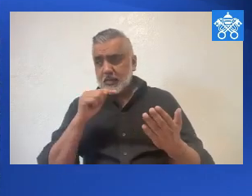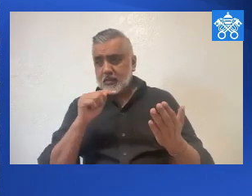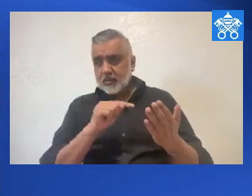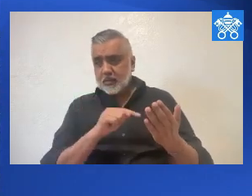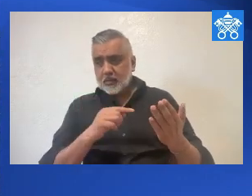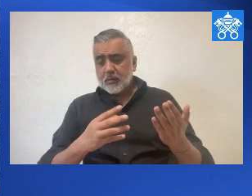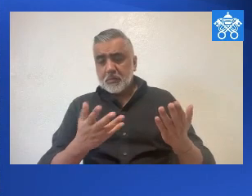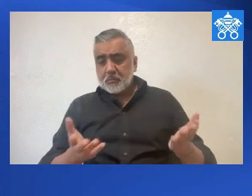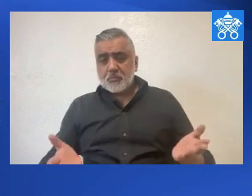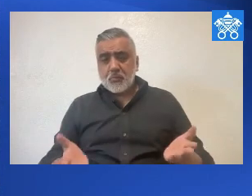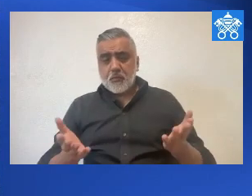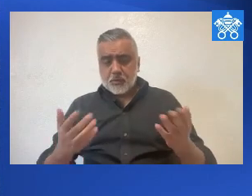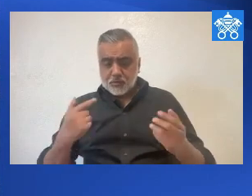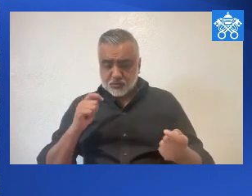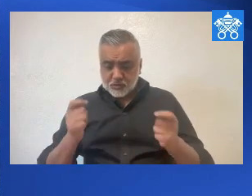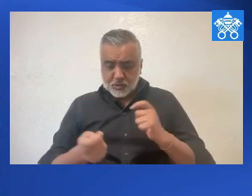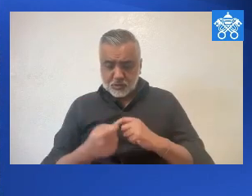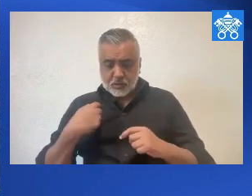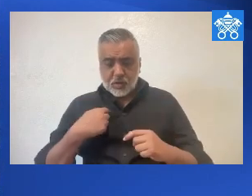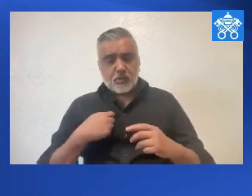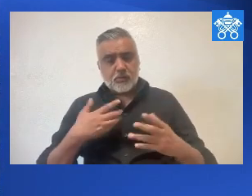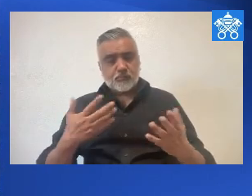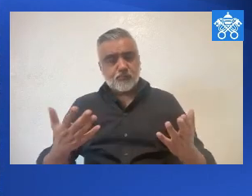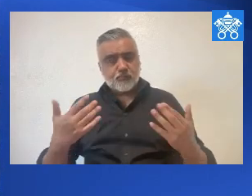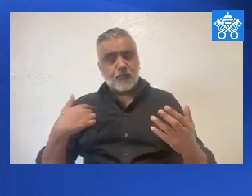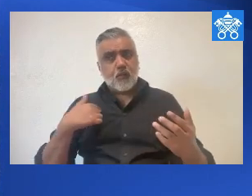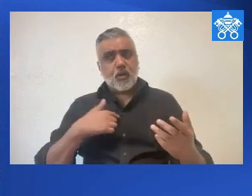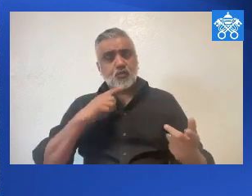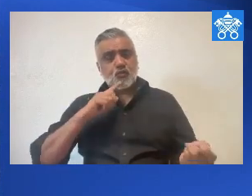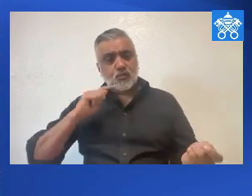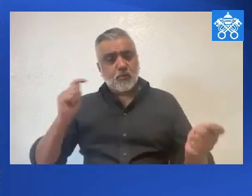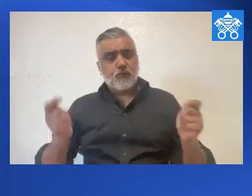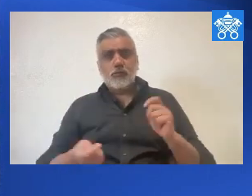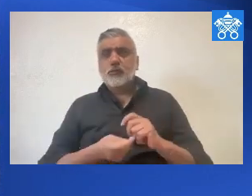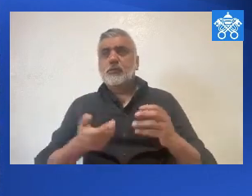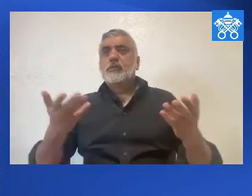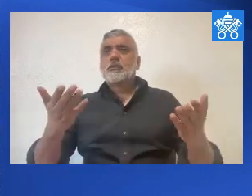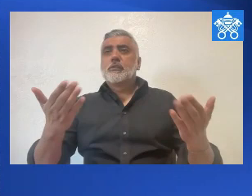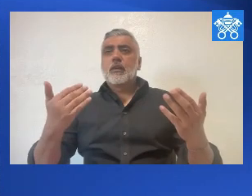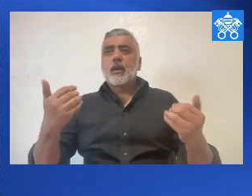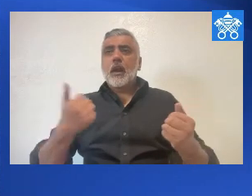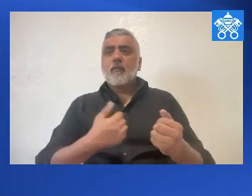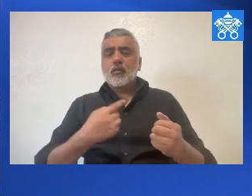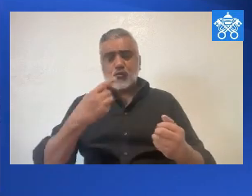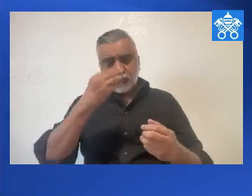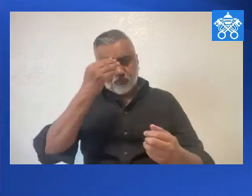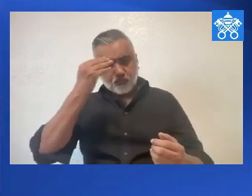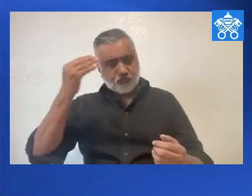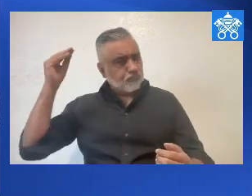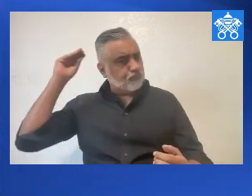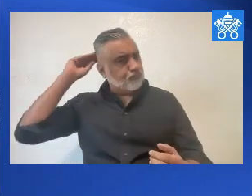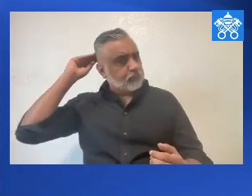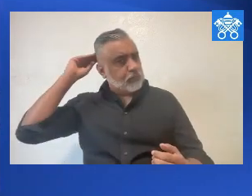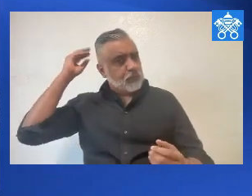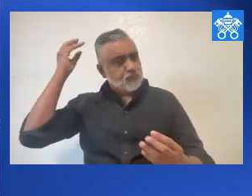said that the Gospel provokes change in us and invites us to conversion and he invited everyone to